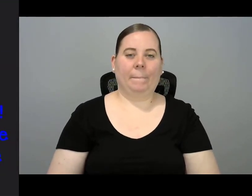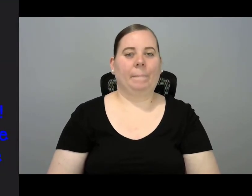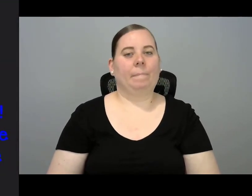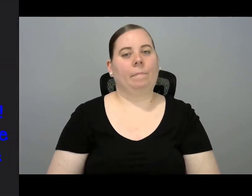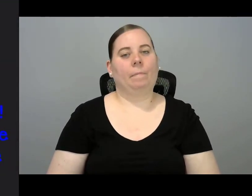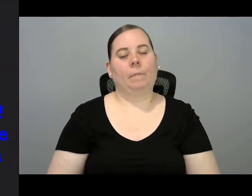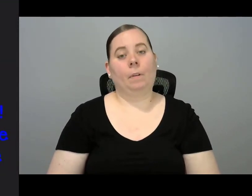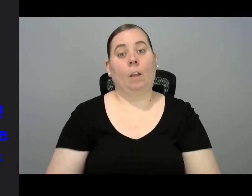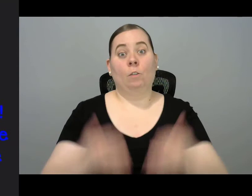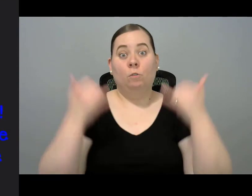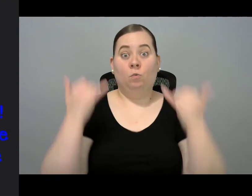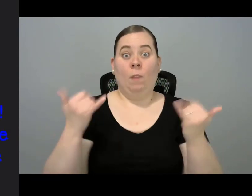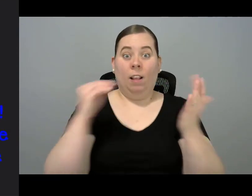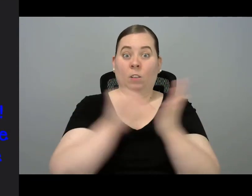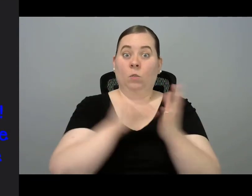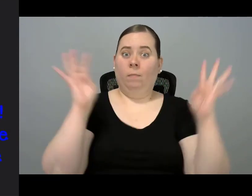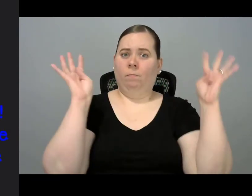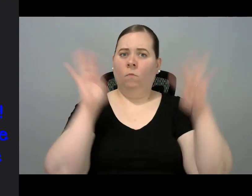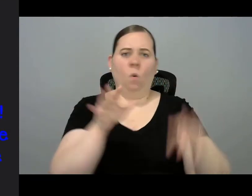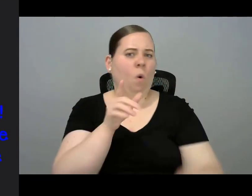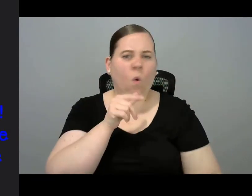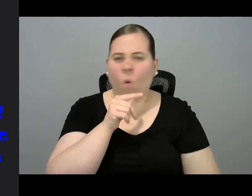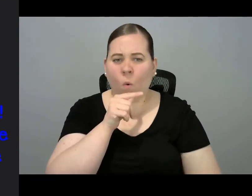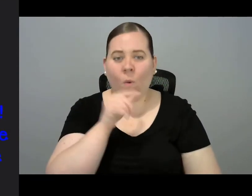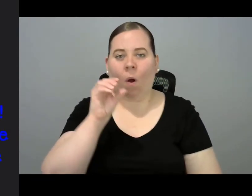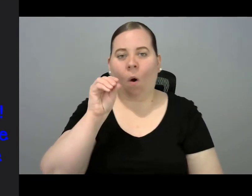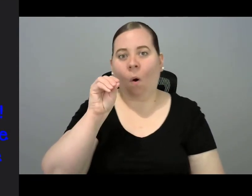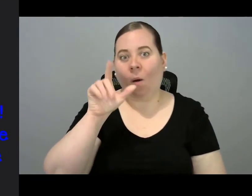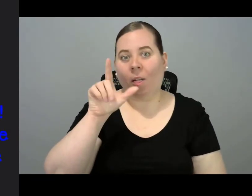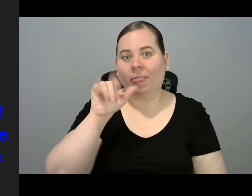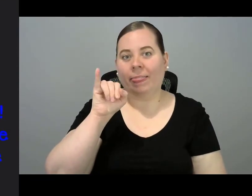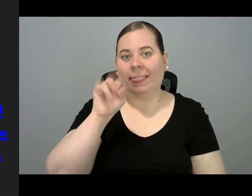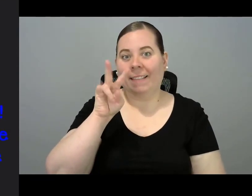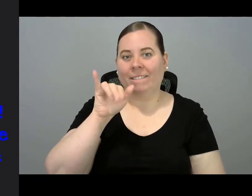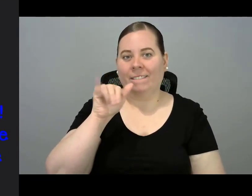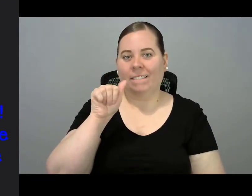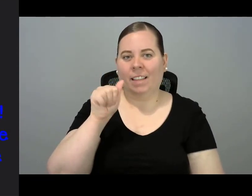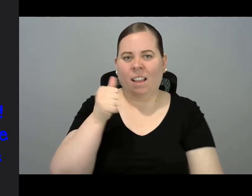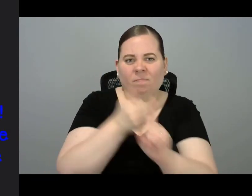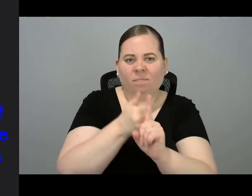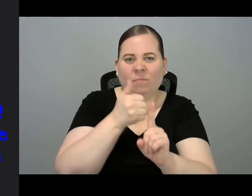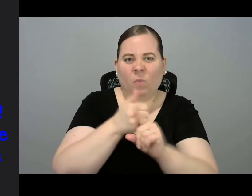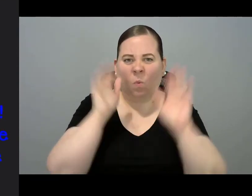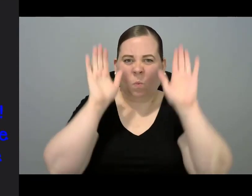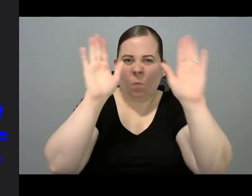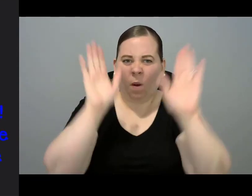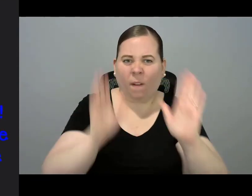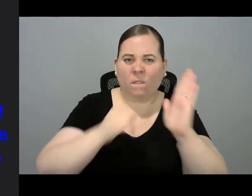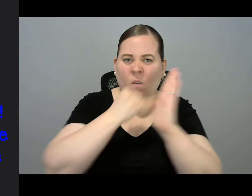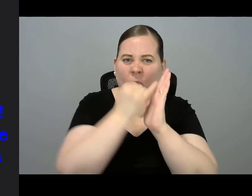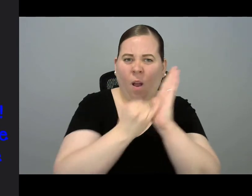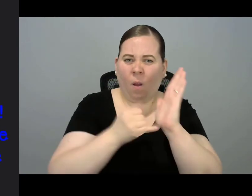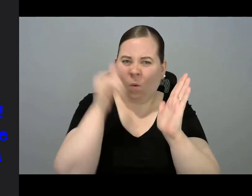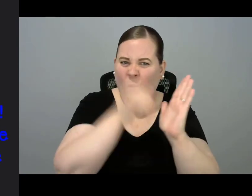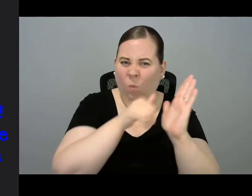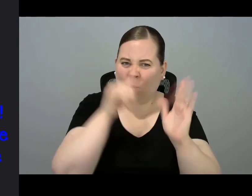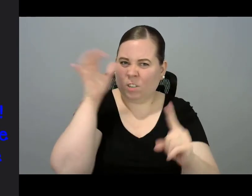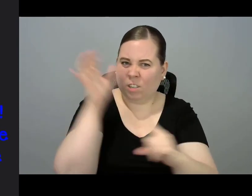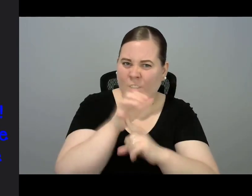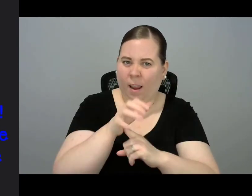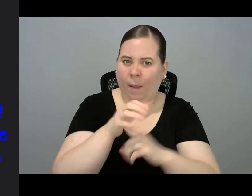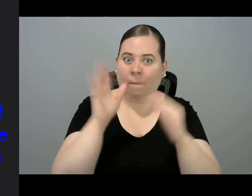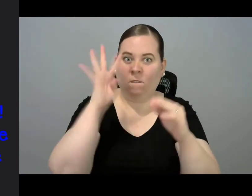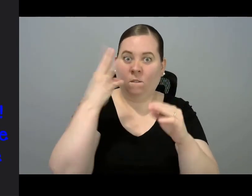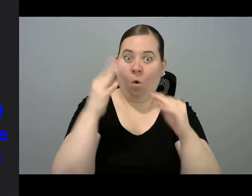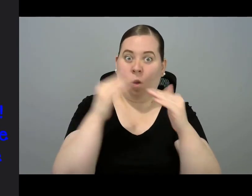Today's spotlight student is Olivia from Miss Seavey's class. What an excellent drawing of a stagecoach. Fourth grade is learning about